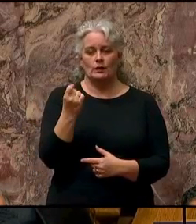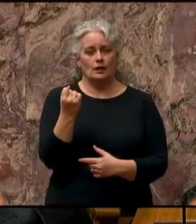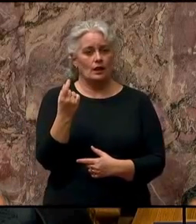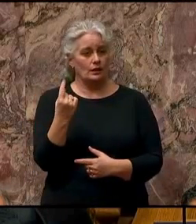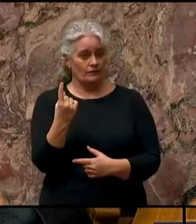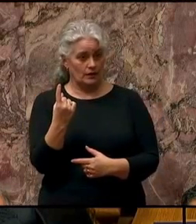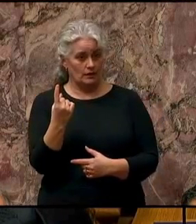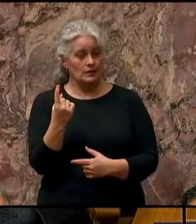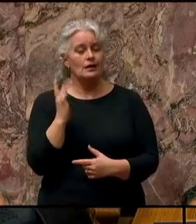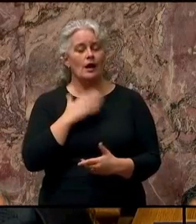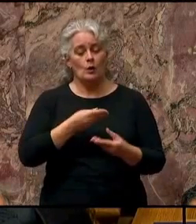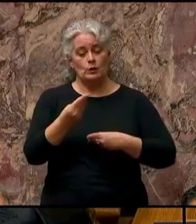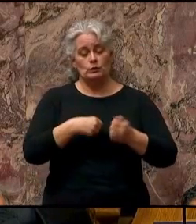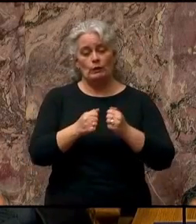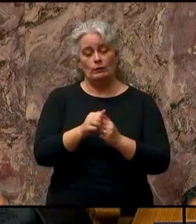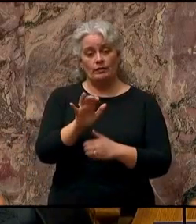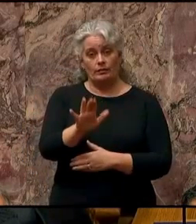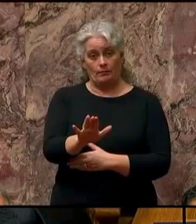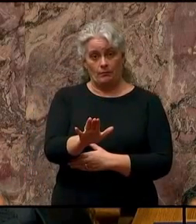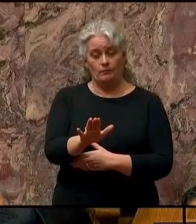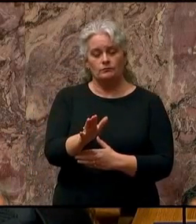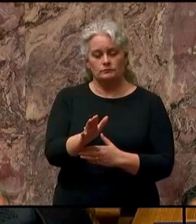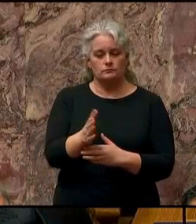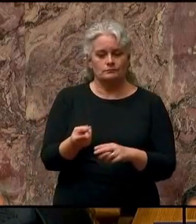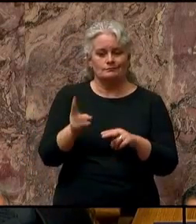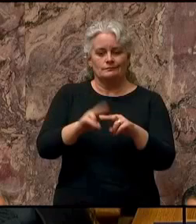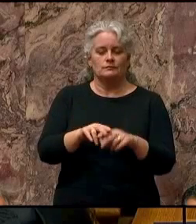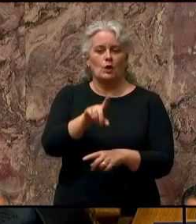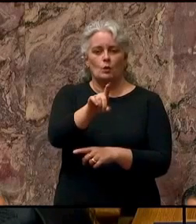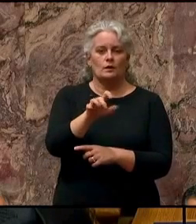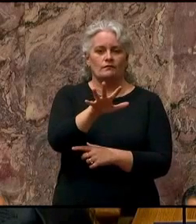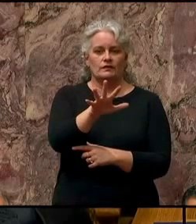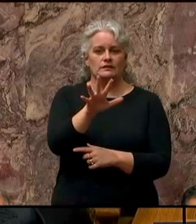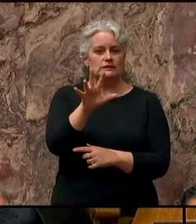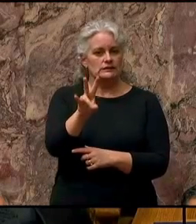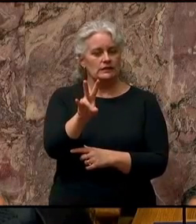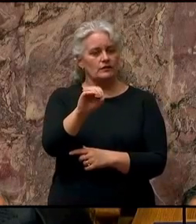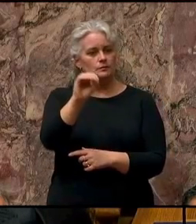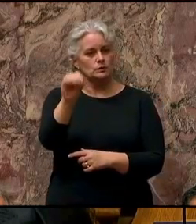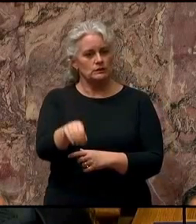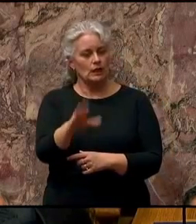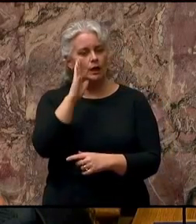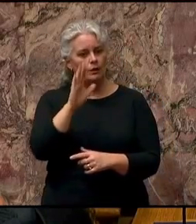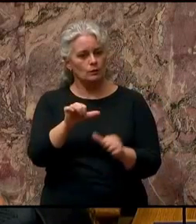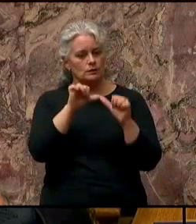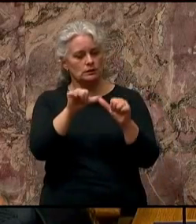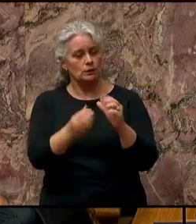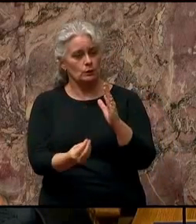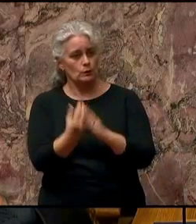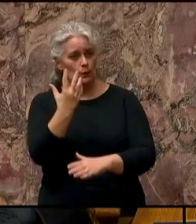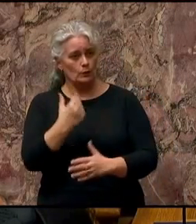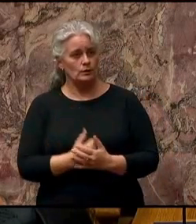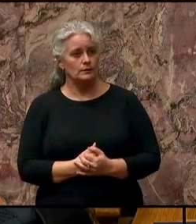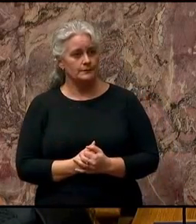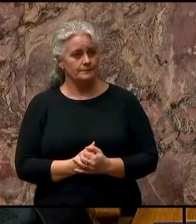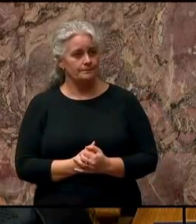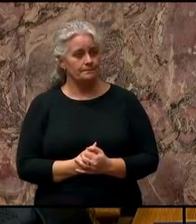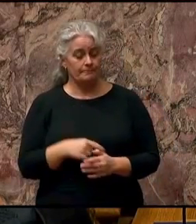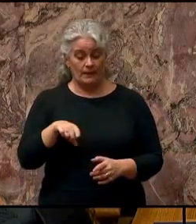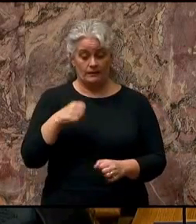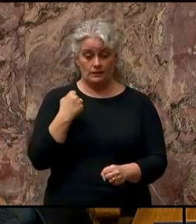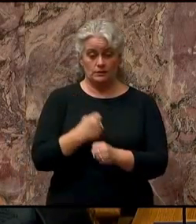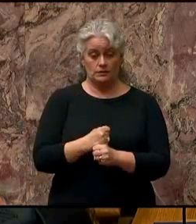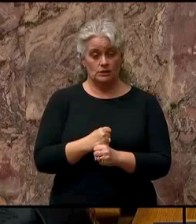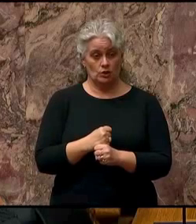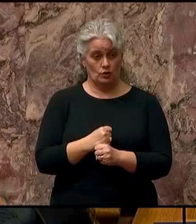has increased by 157%, and it will continue to grow. This year,